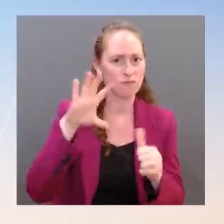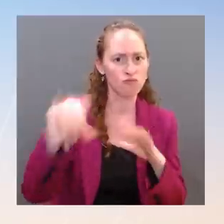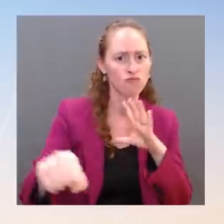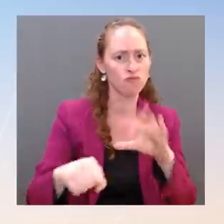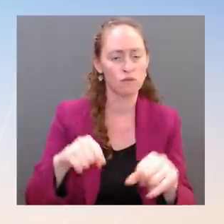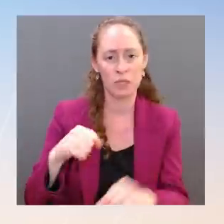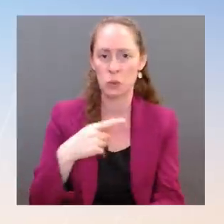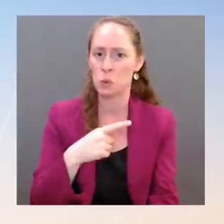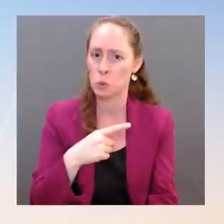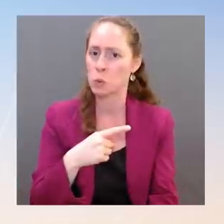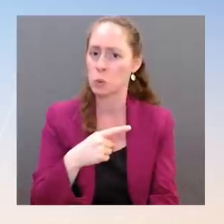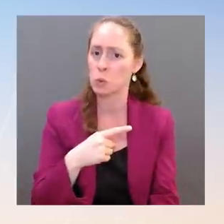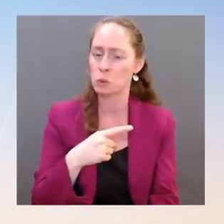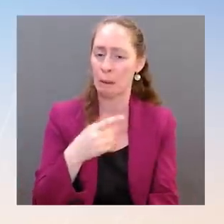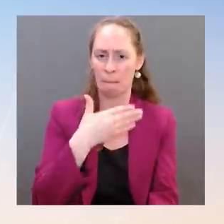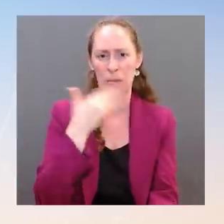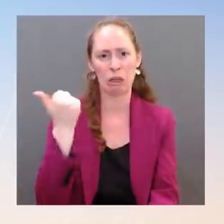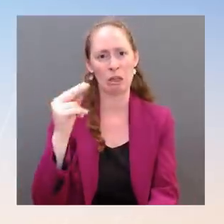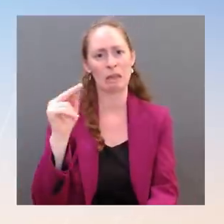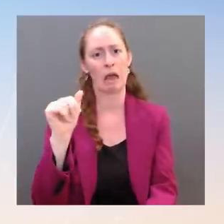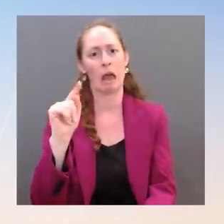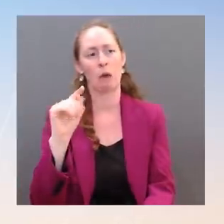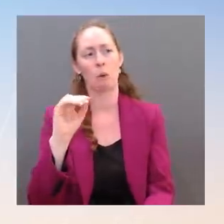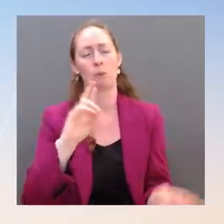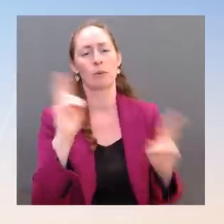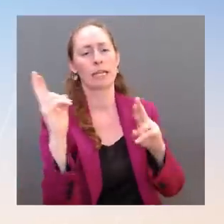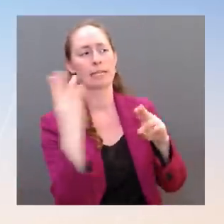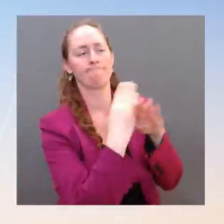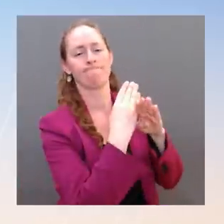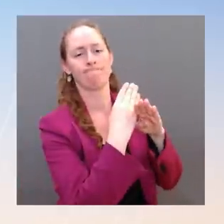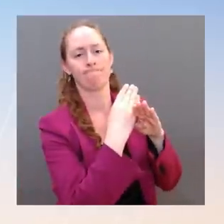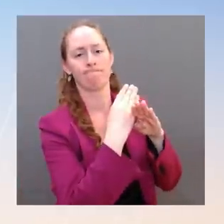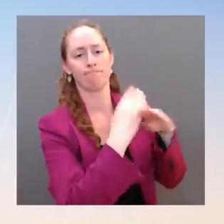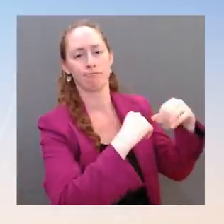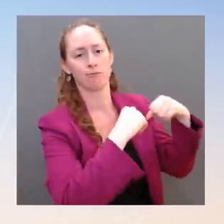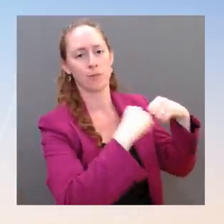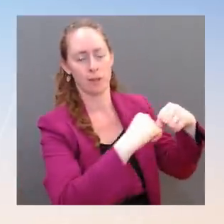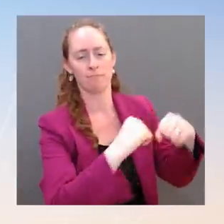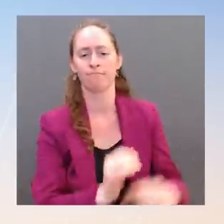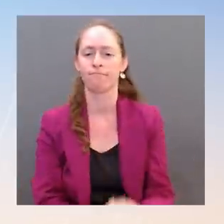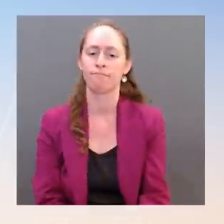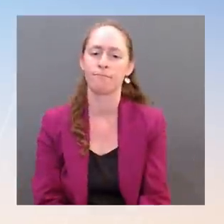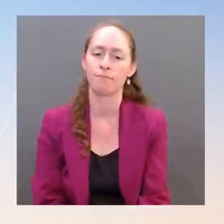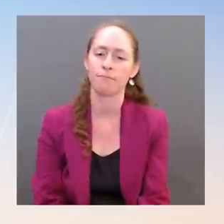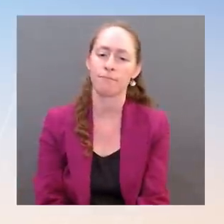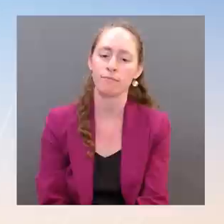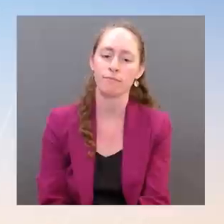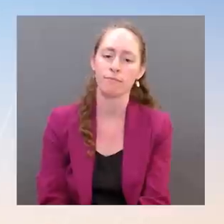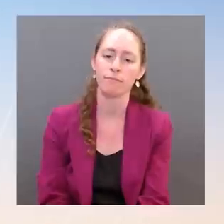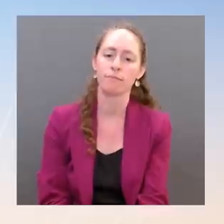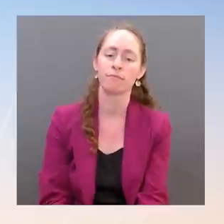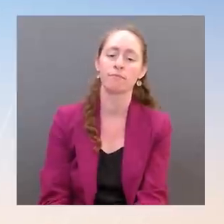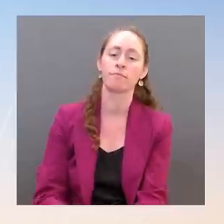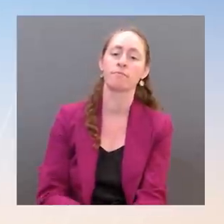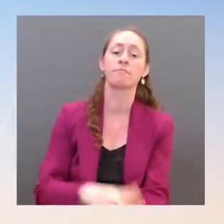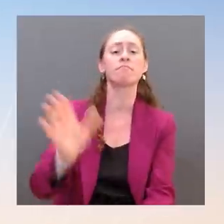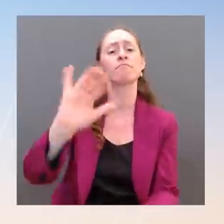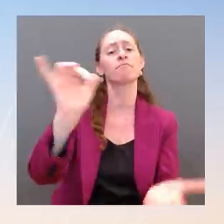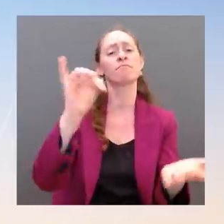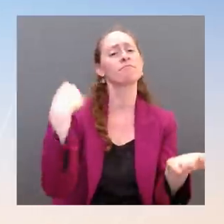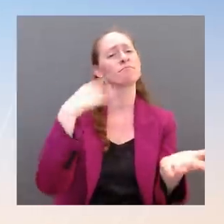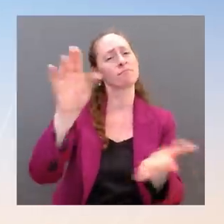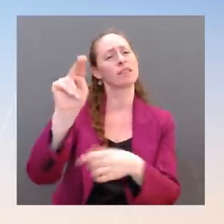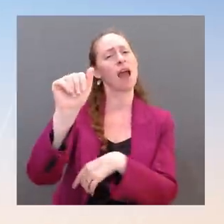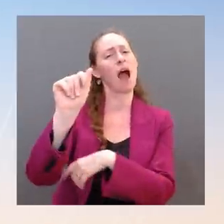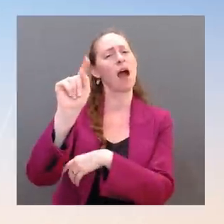the principle of the open door. And the open door says that if countries meet the criteria of NATO membership and display that they can be net contributors